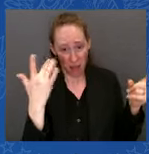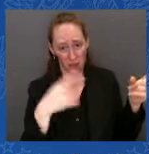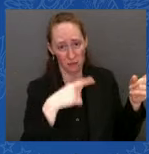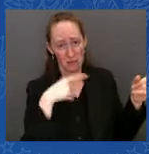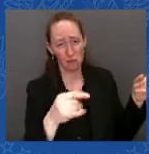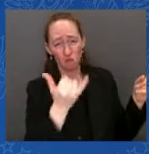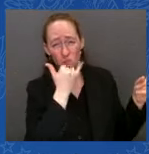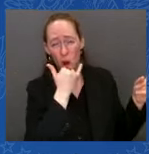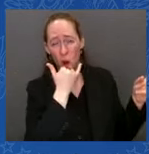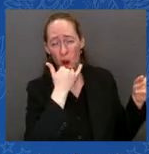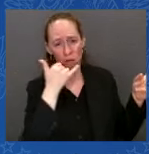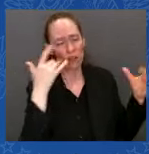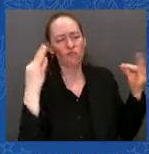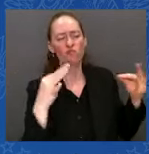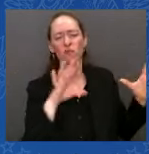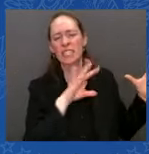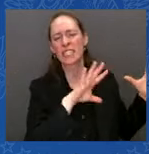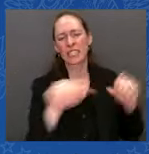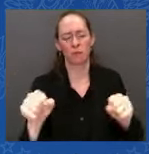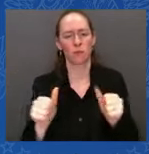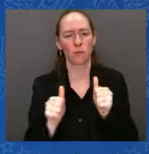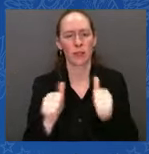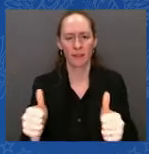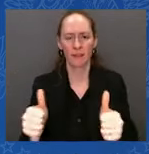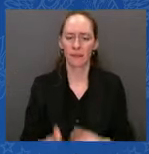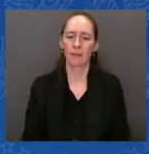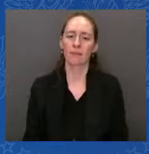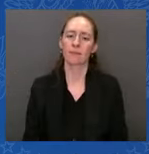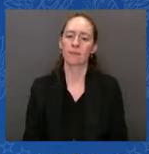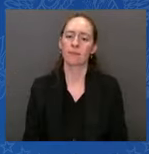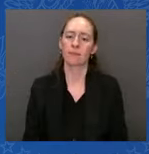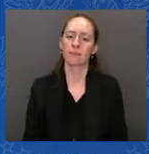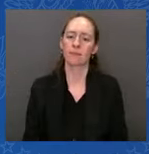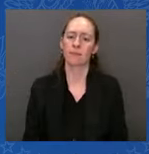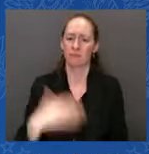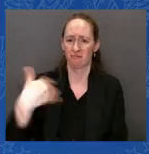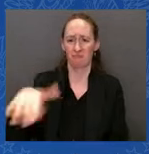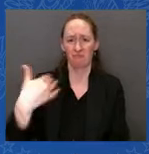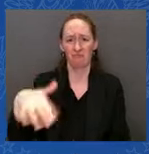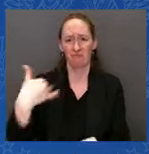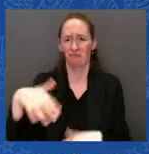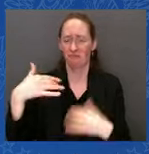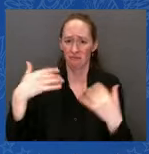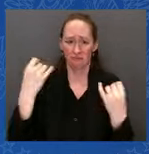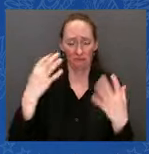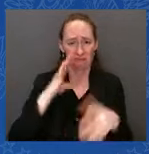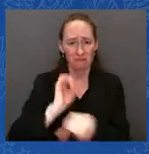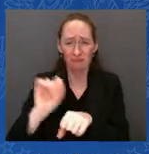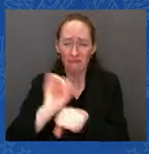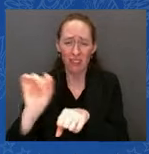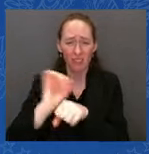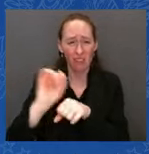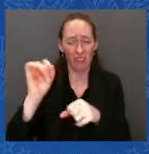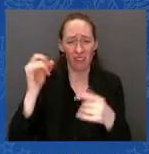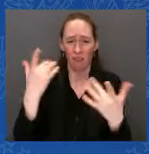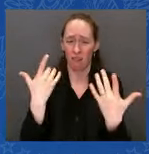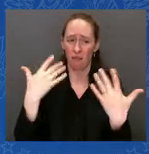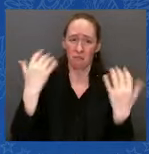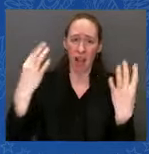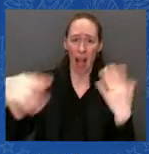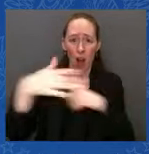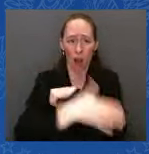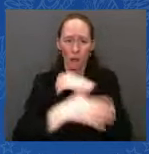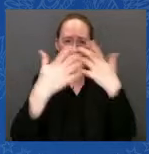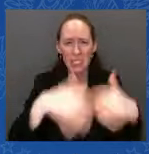around the world, led by the United States of America, to help Ukraine defend its sovereignty and its territorial integrity. That's what this is about,